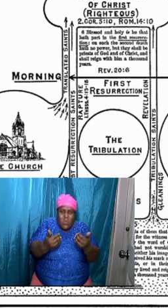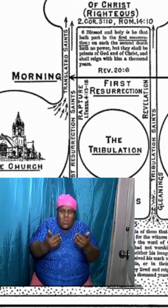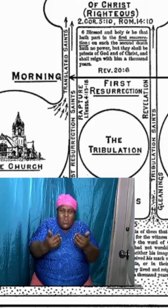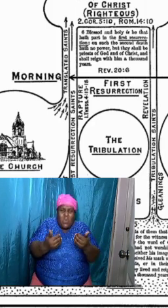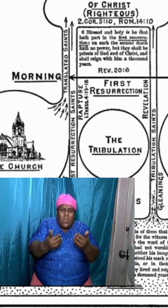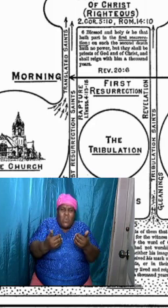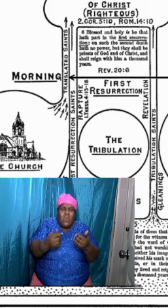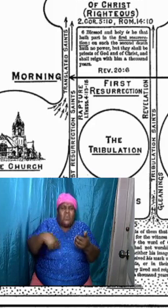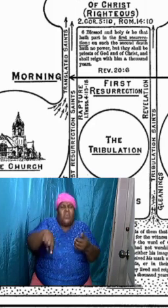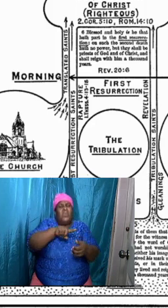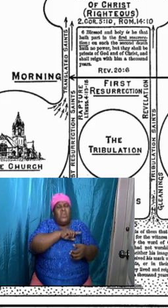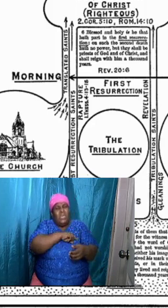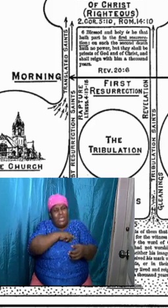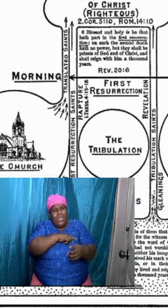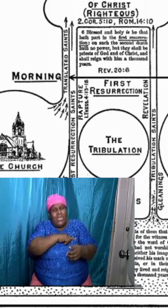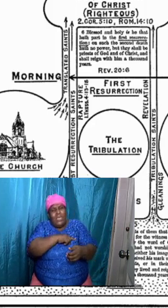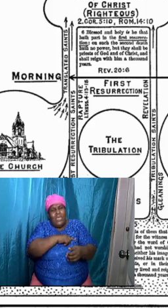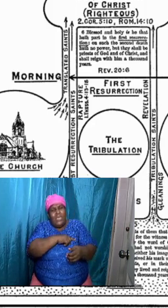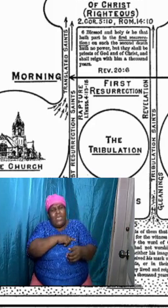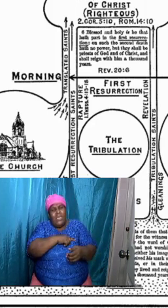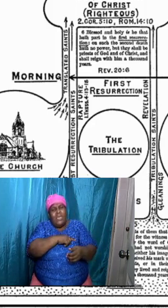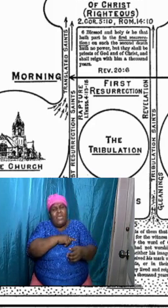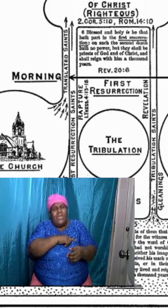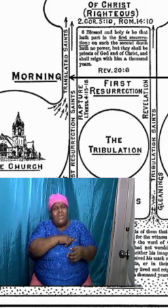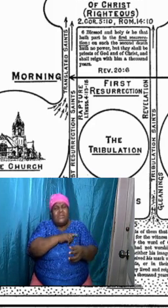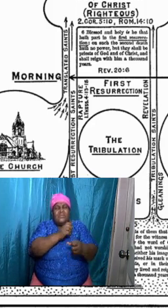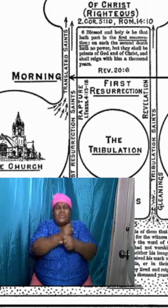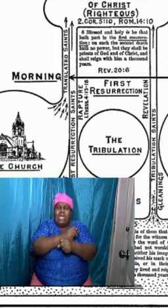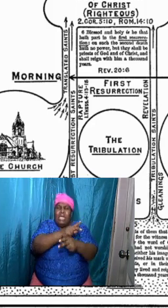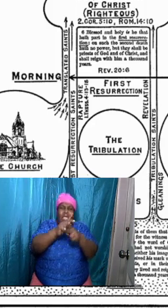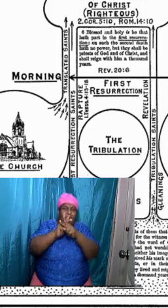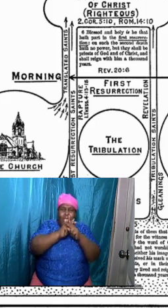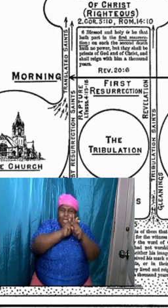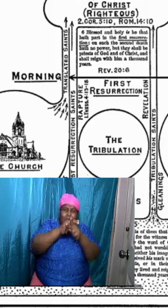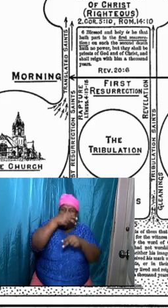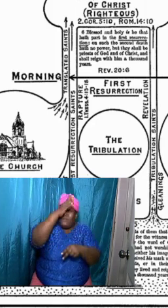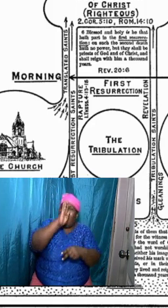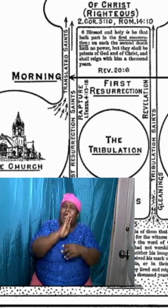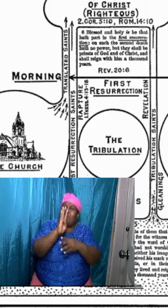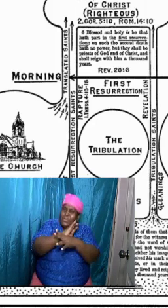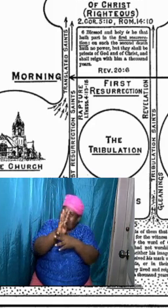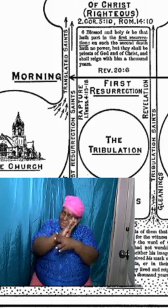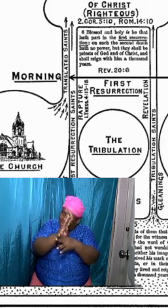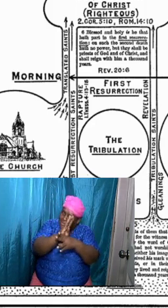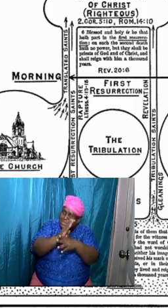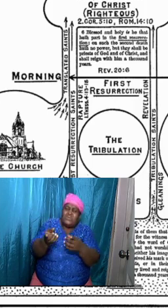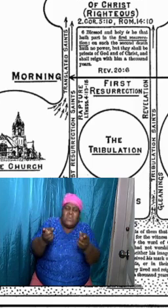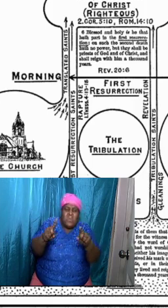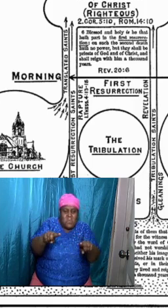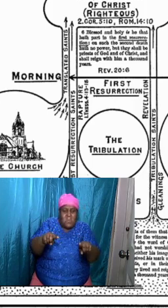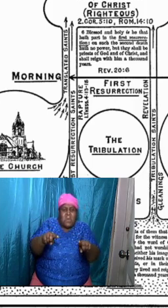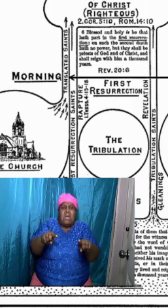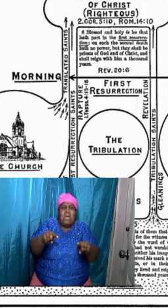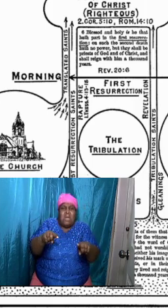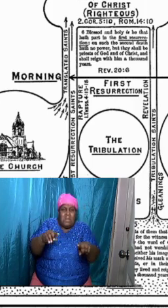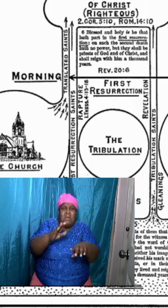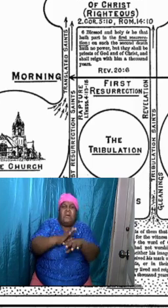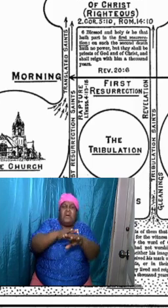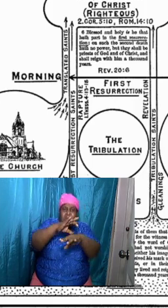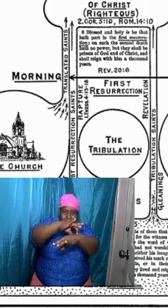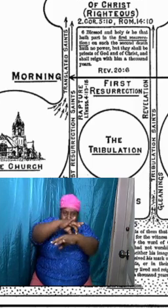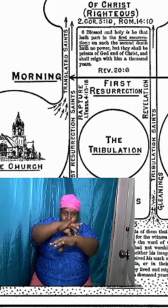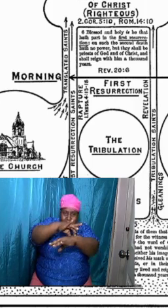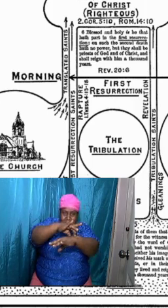we were here on earth. And that is very important that we